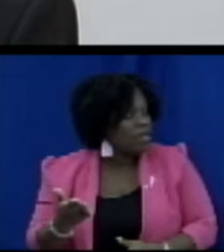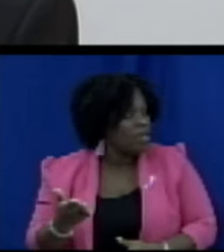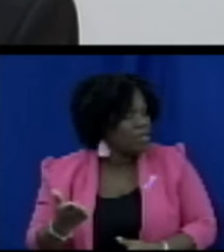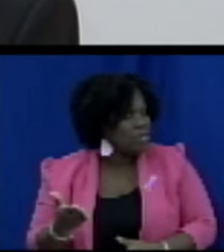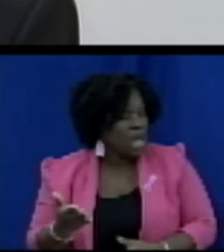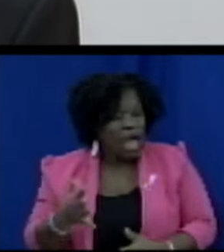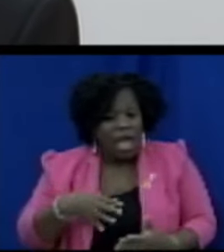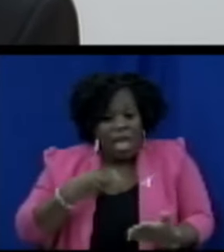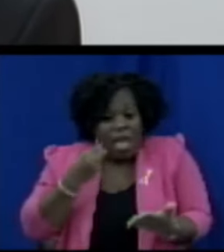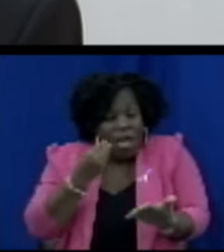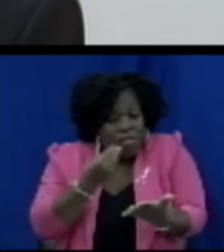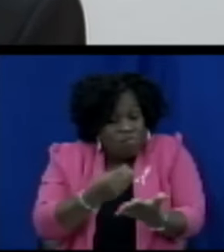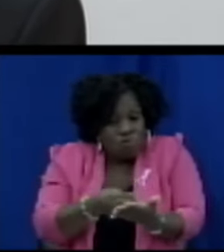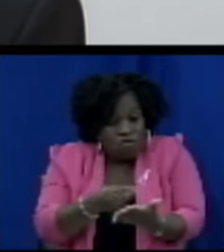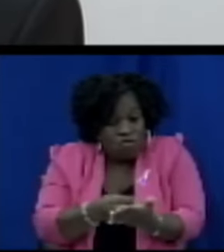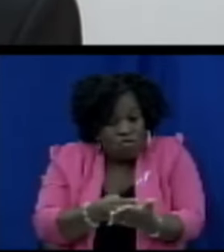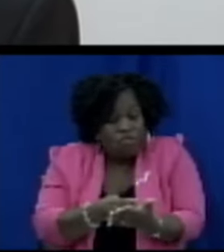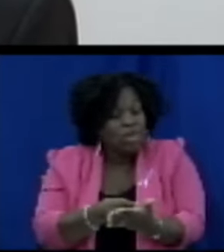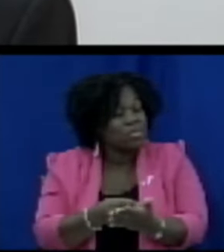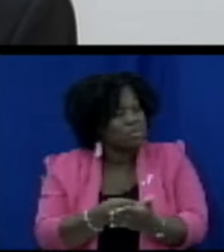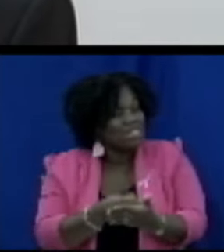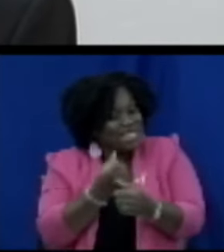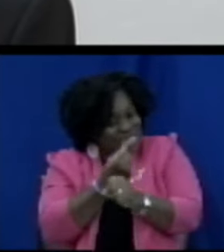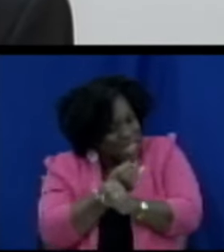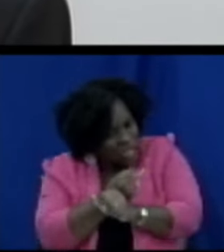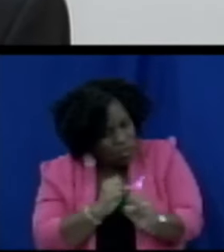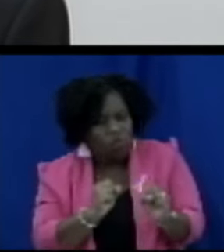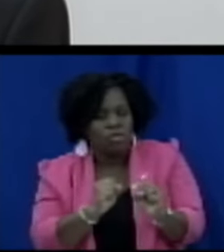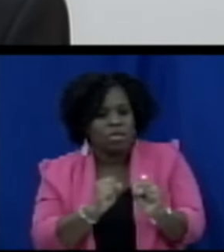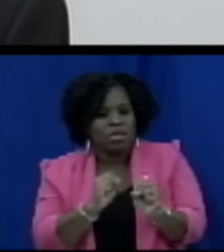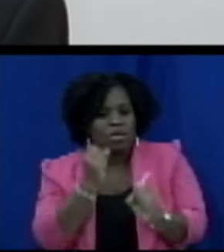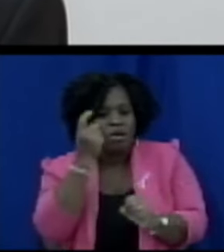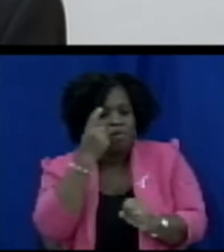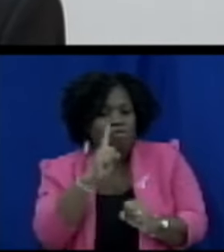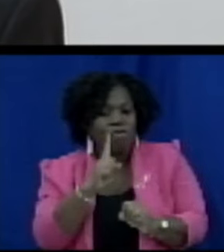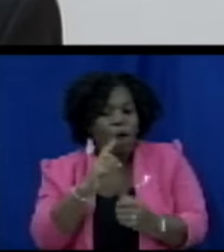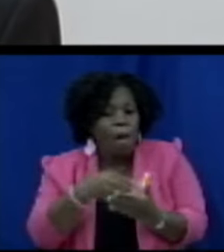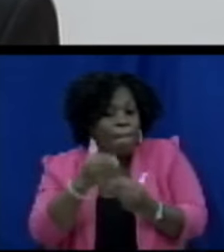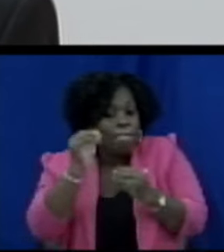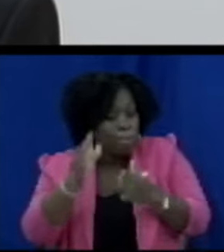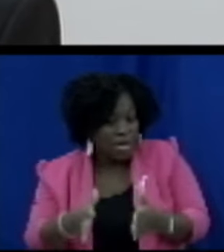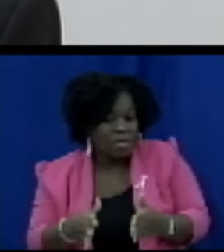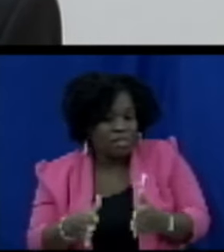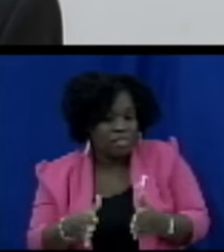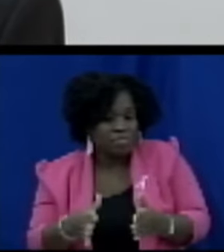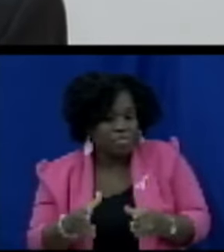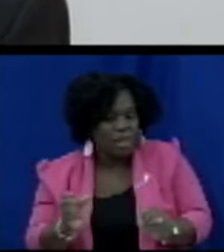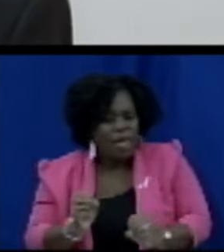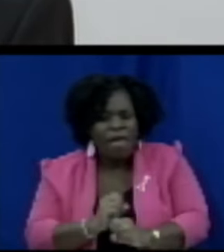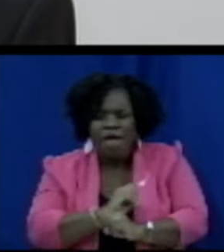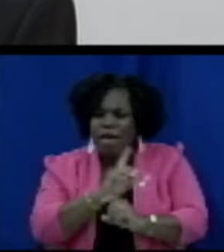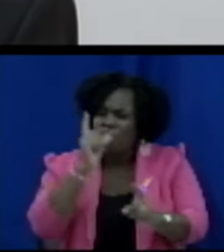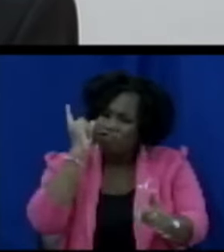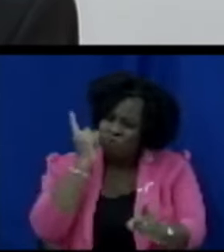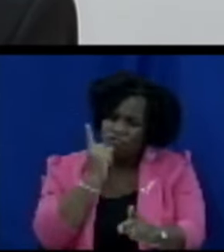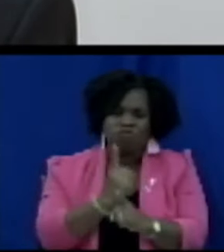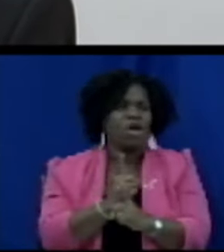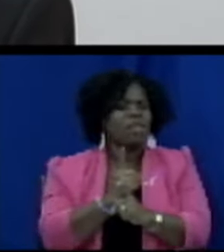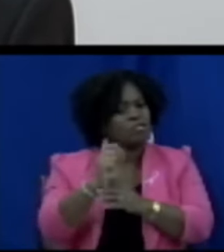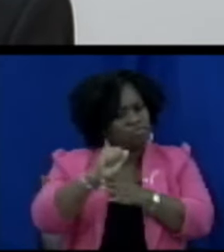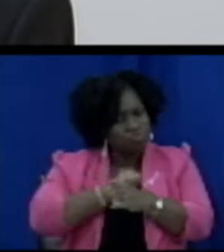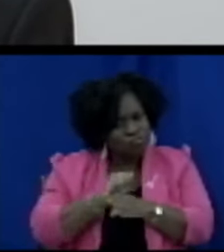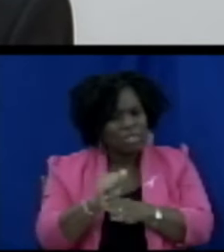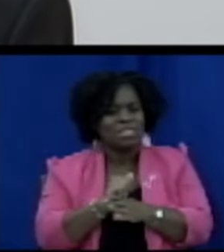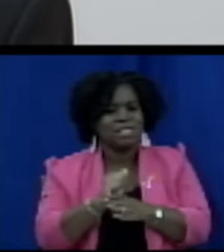financial security of consumers unfair trade practices and transactions